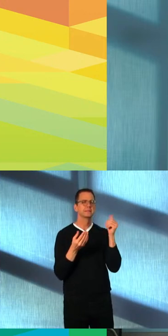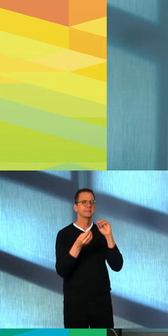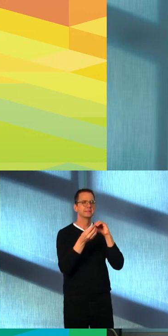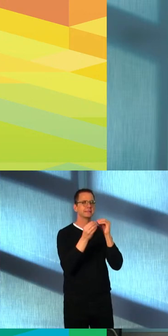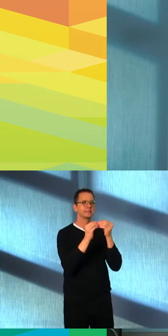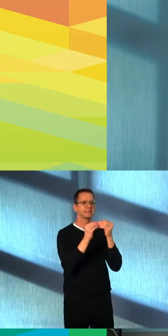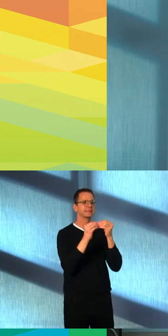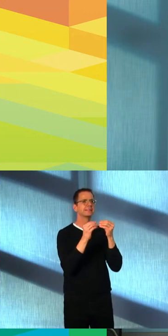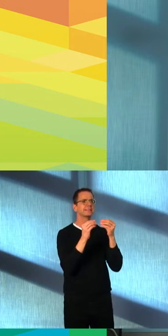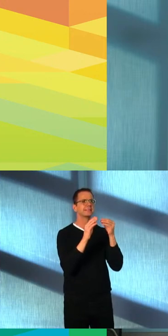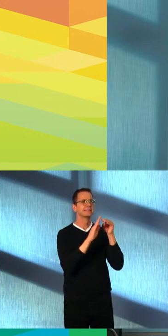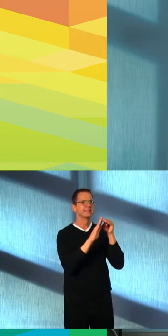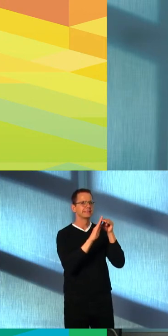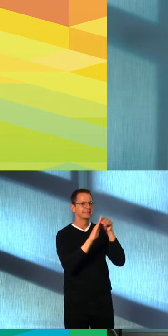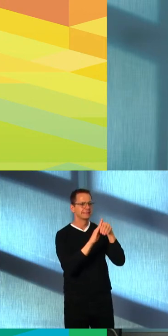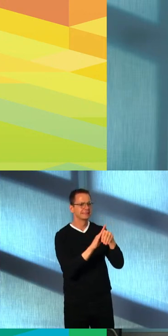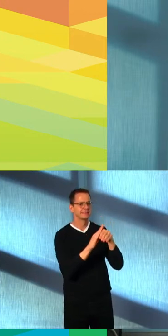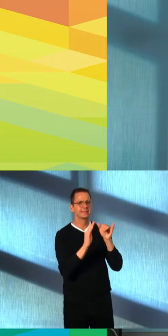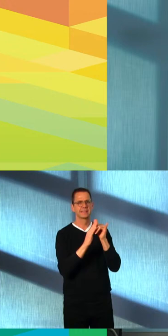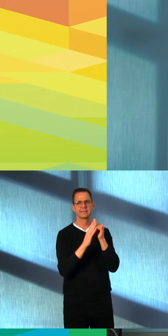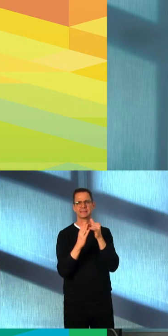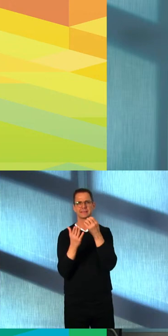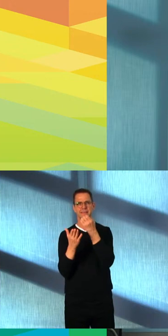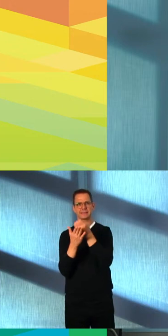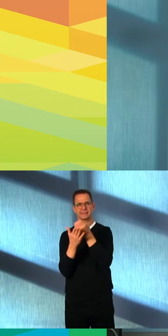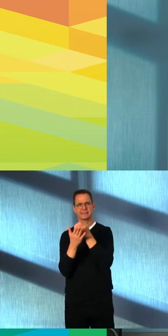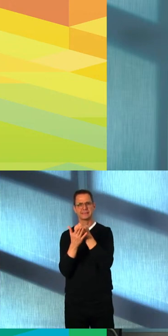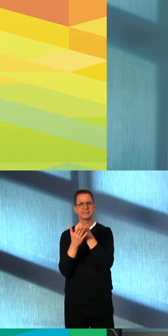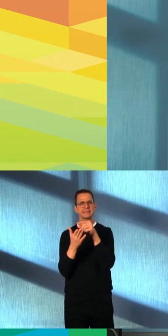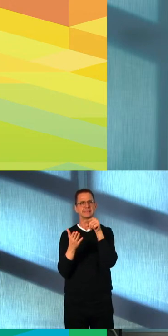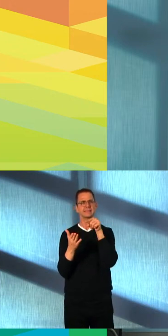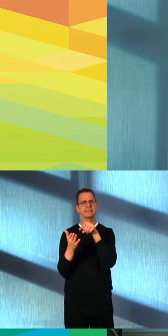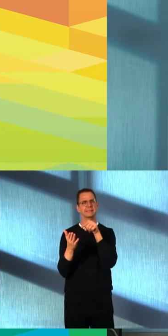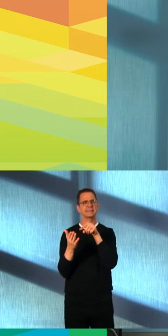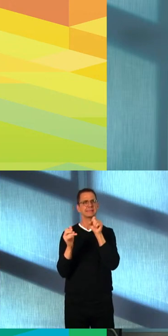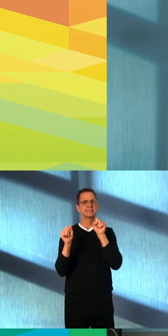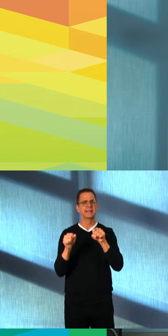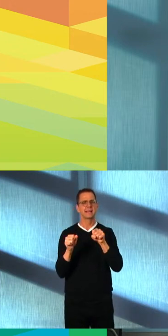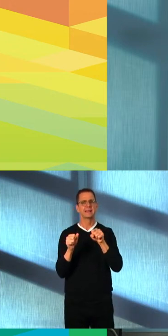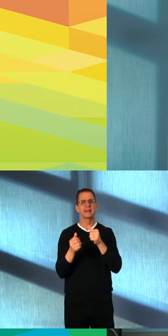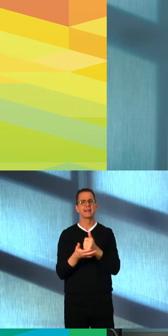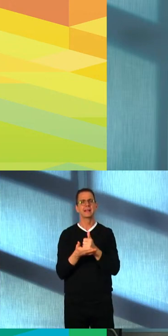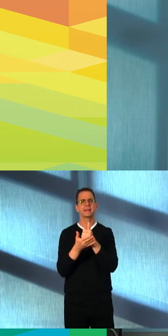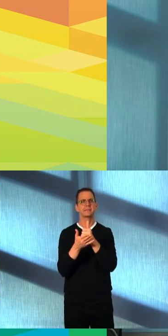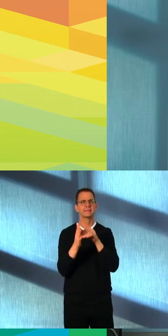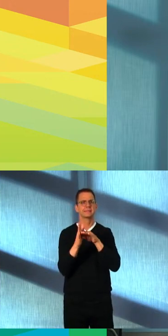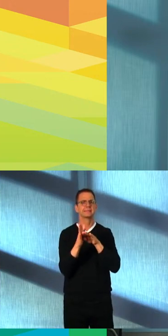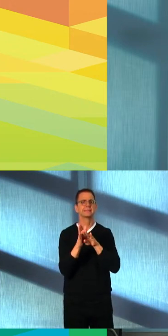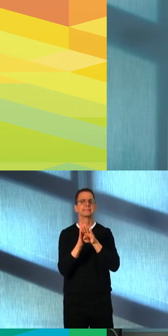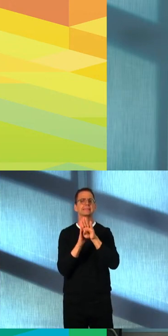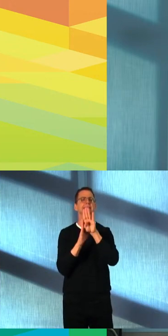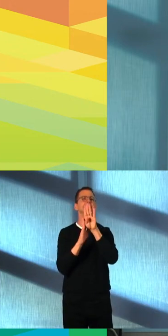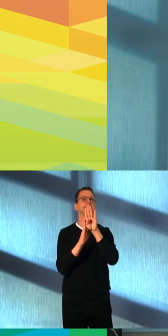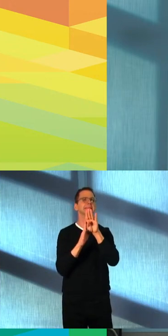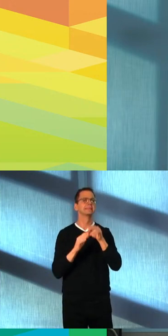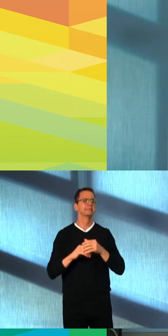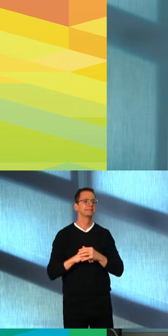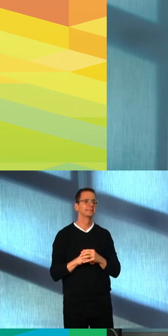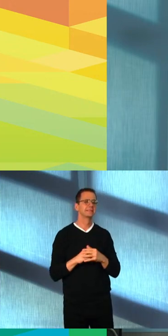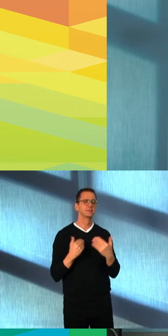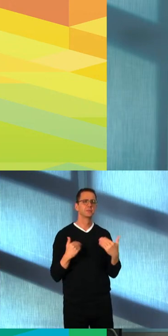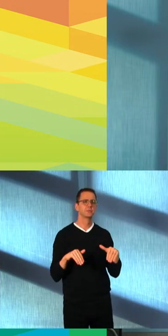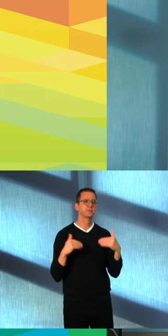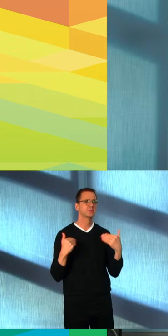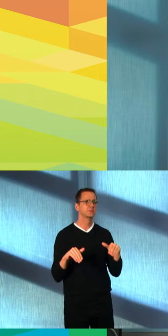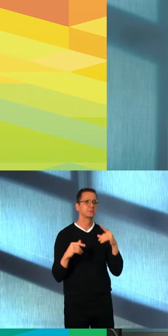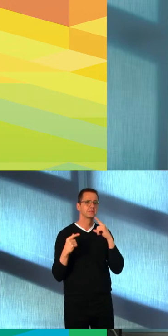particular, the spread of variant strains in our community. Our collective commitment to following public